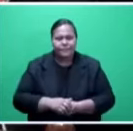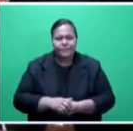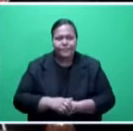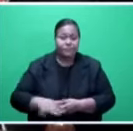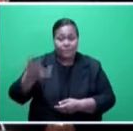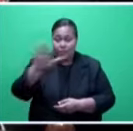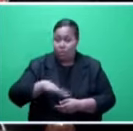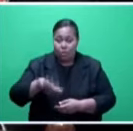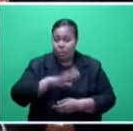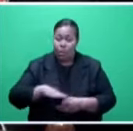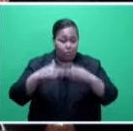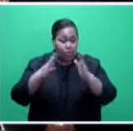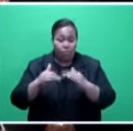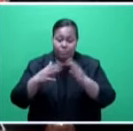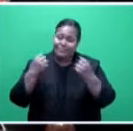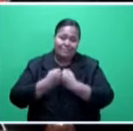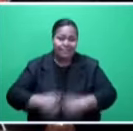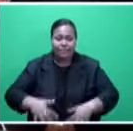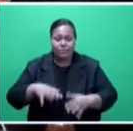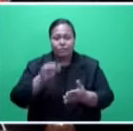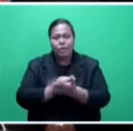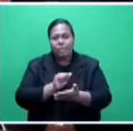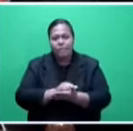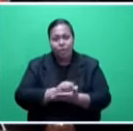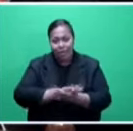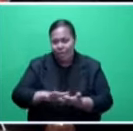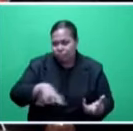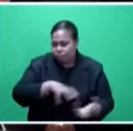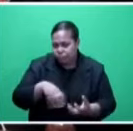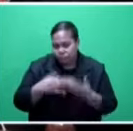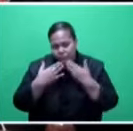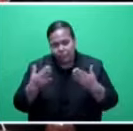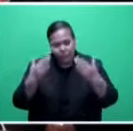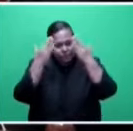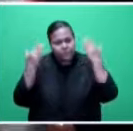homes were extensively damaged by Tropical Cyclone Harold. Thank you, Mr. Speaker.